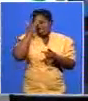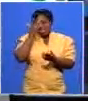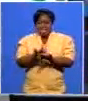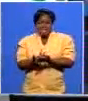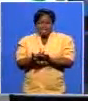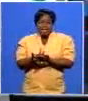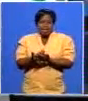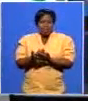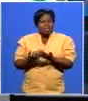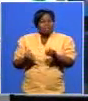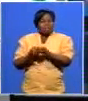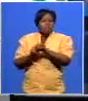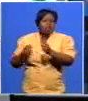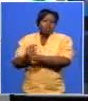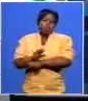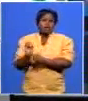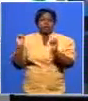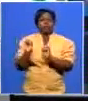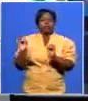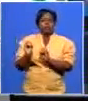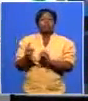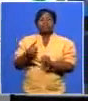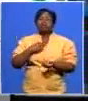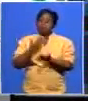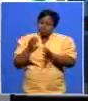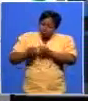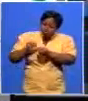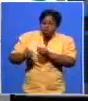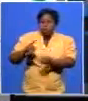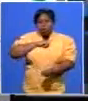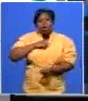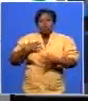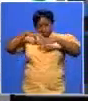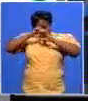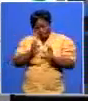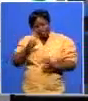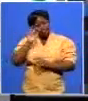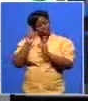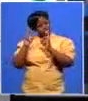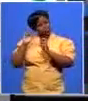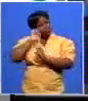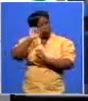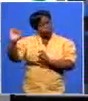that we are going to revisit because we must talk to their issues we must look into the the service delivery